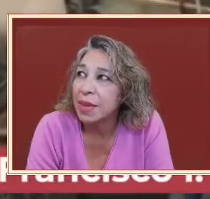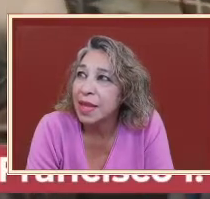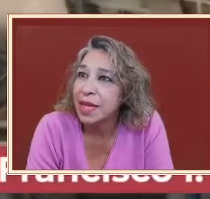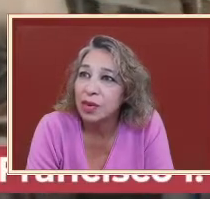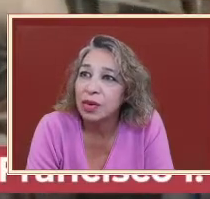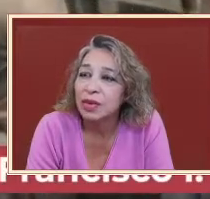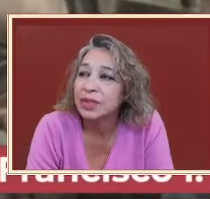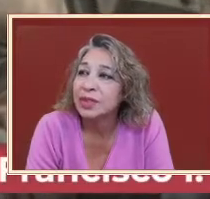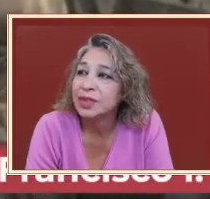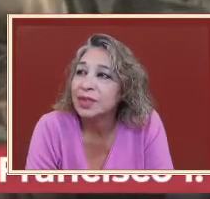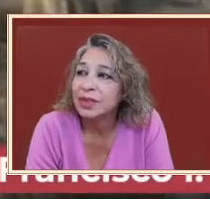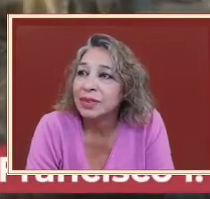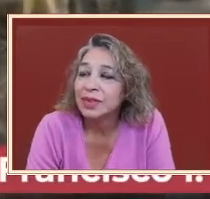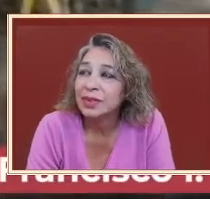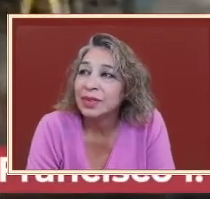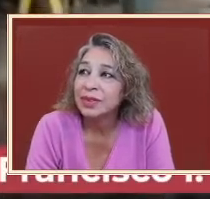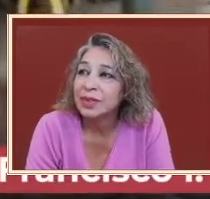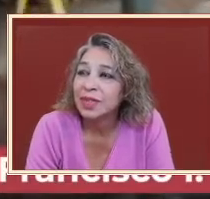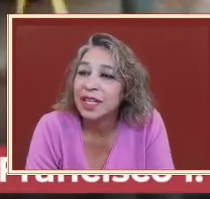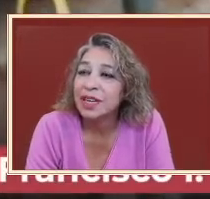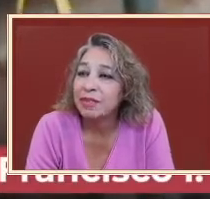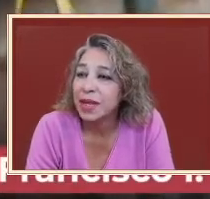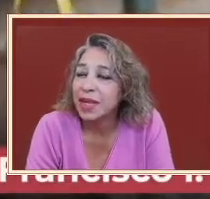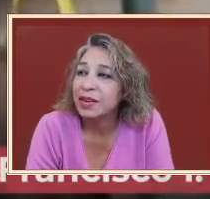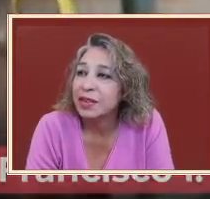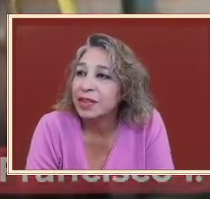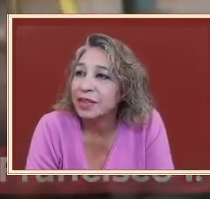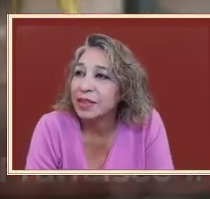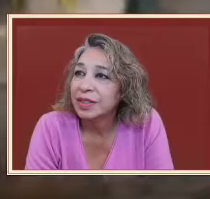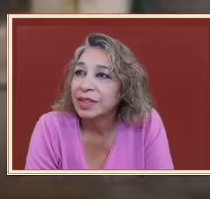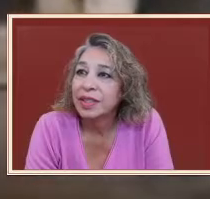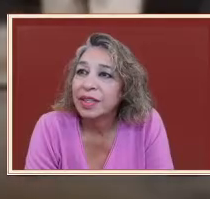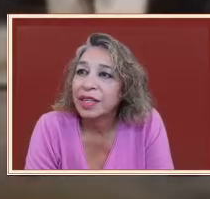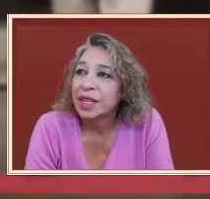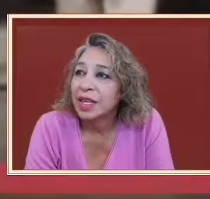Madero City of Madero